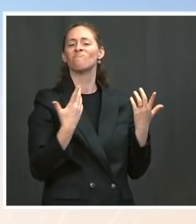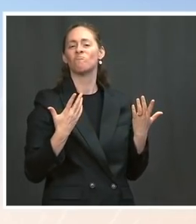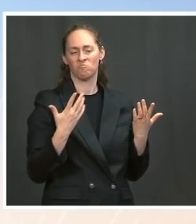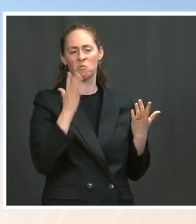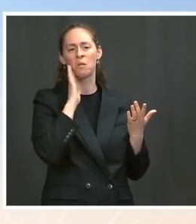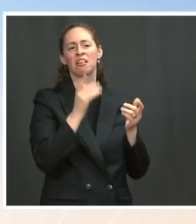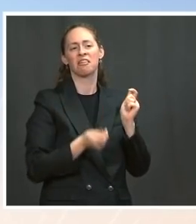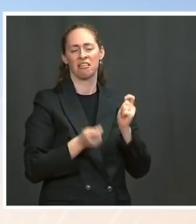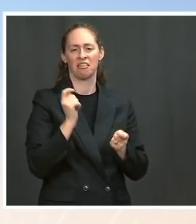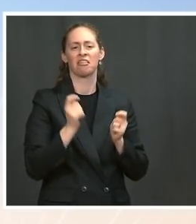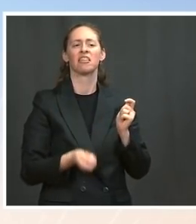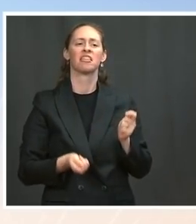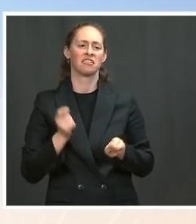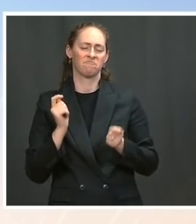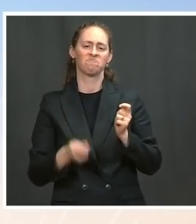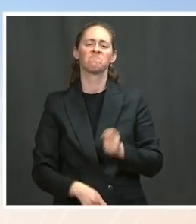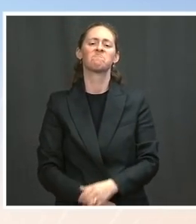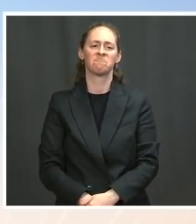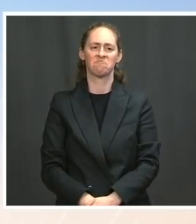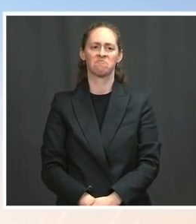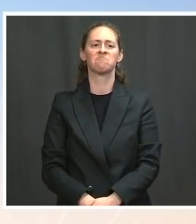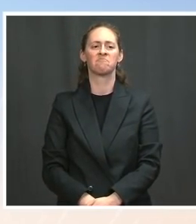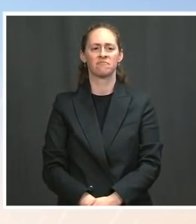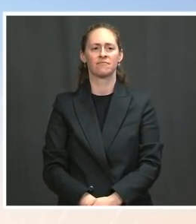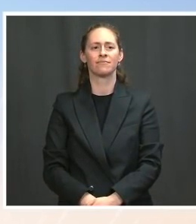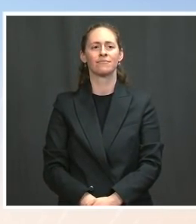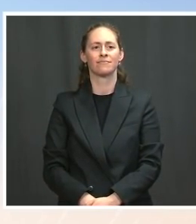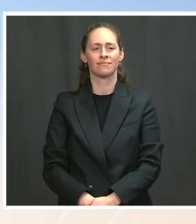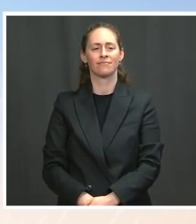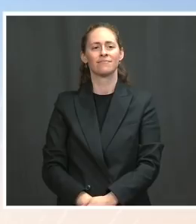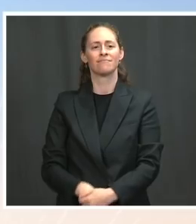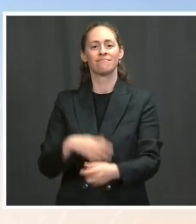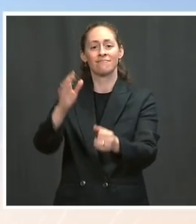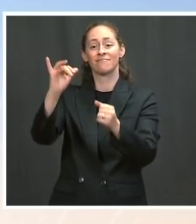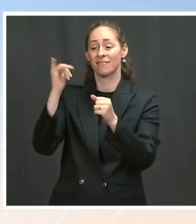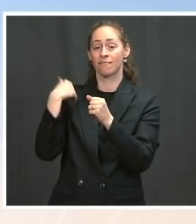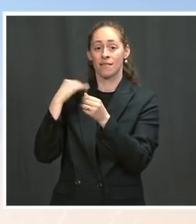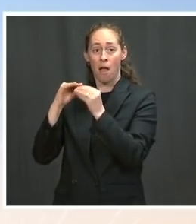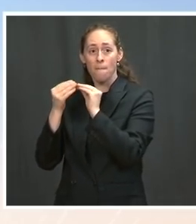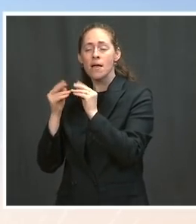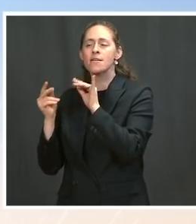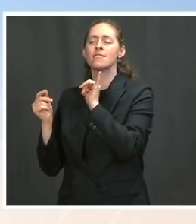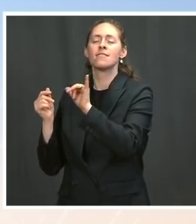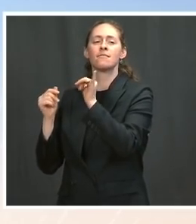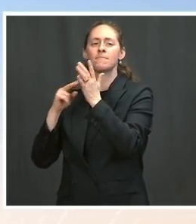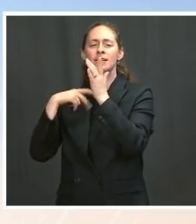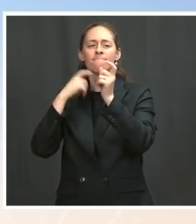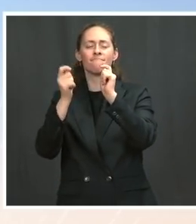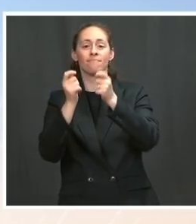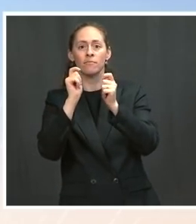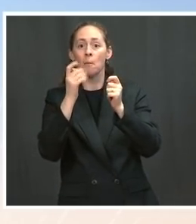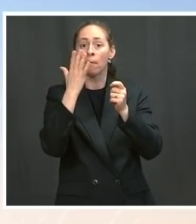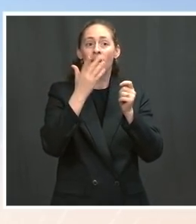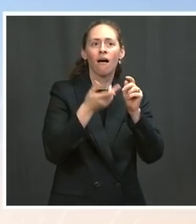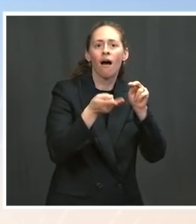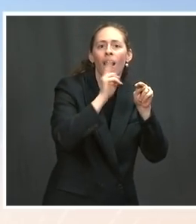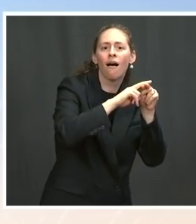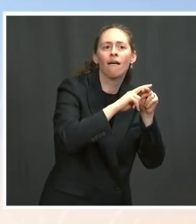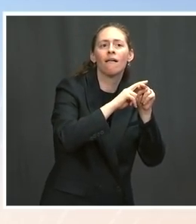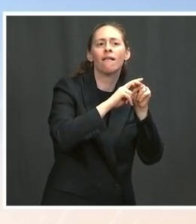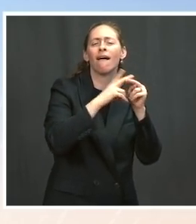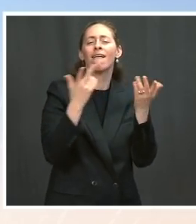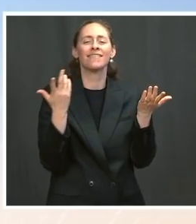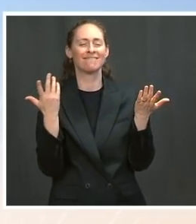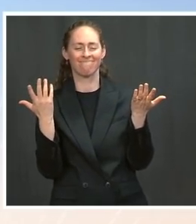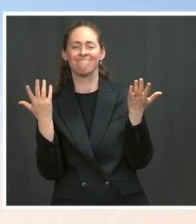to months as well. There was data two days before this, the ADP